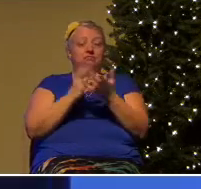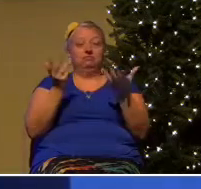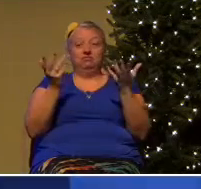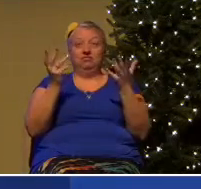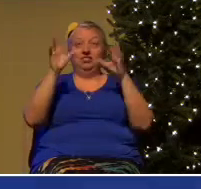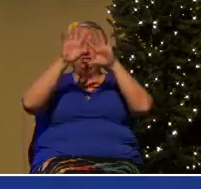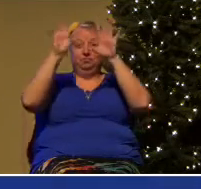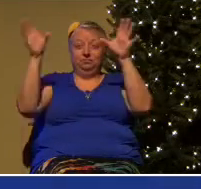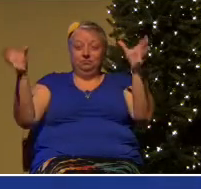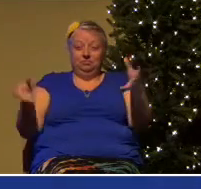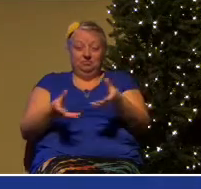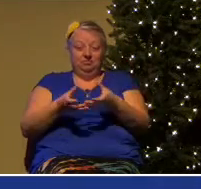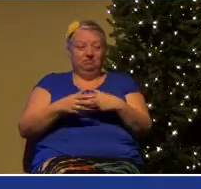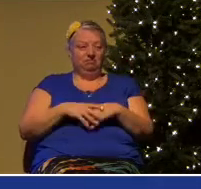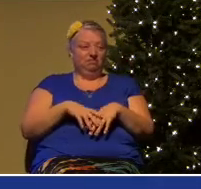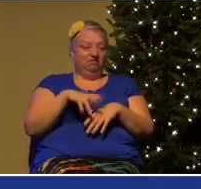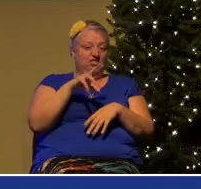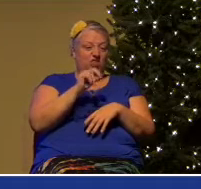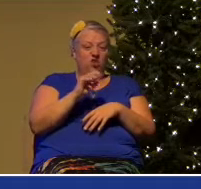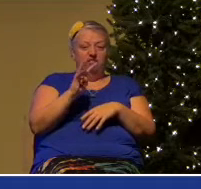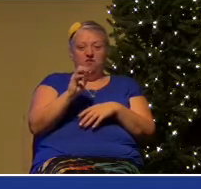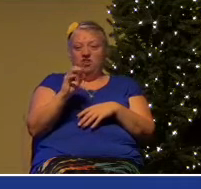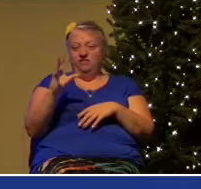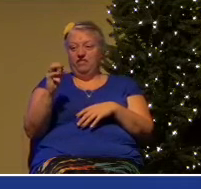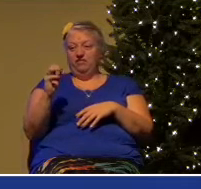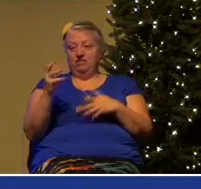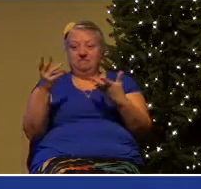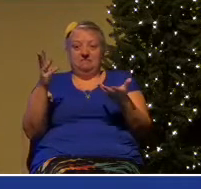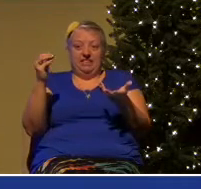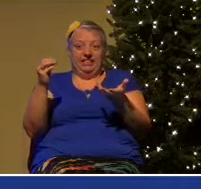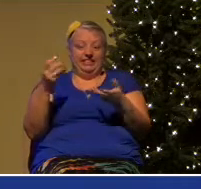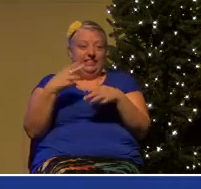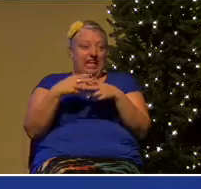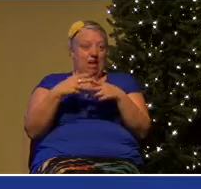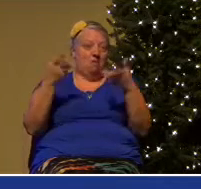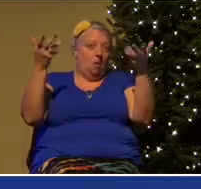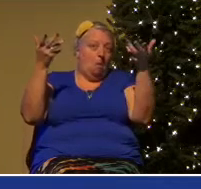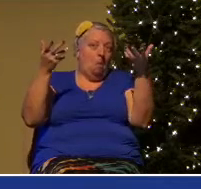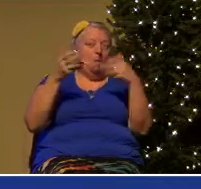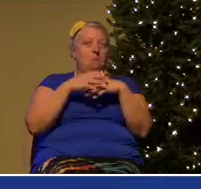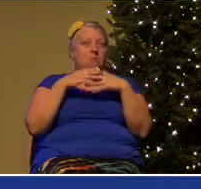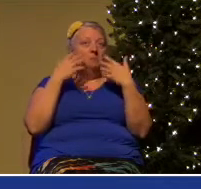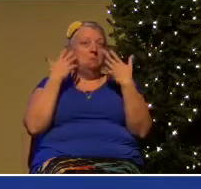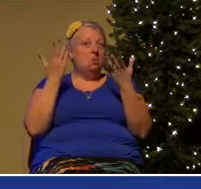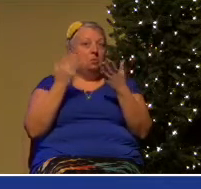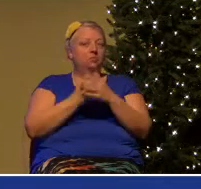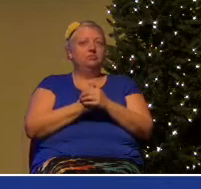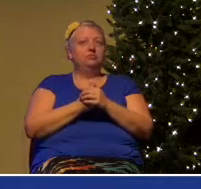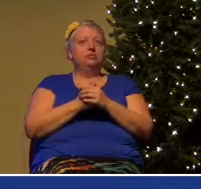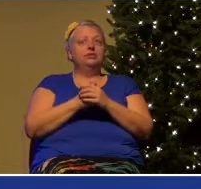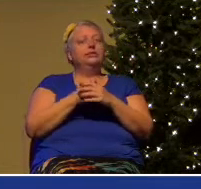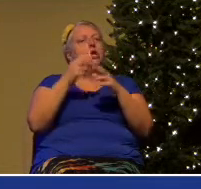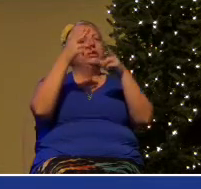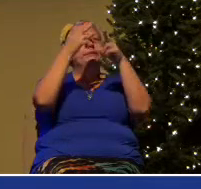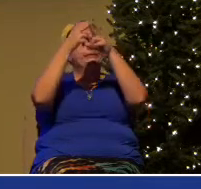50, 60 names. No problem at all. Now, when you name all of those names,